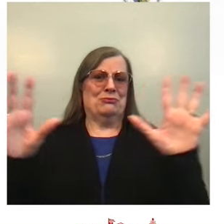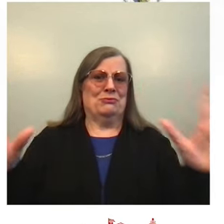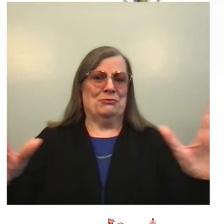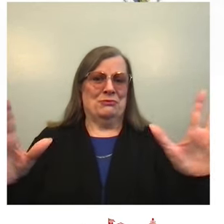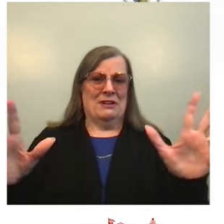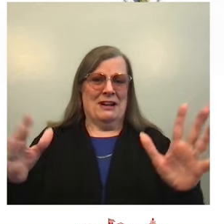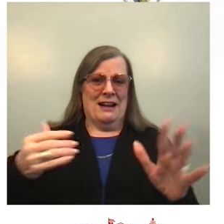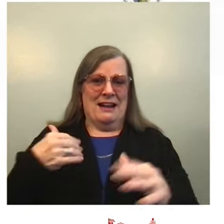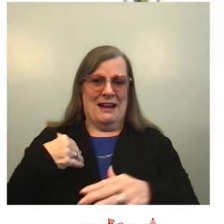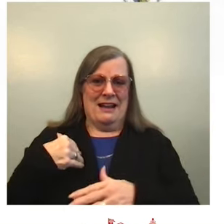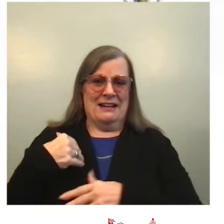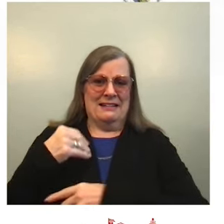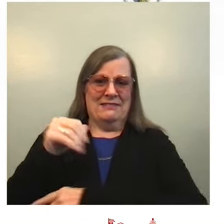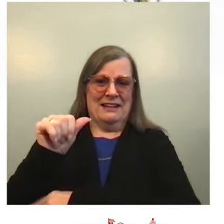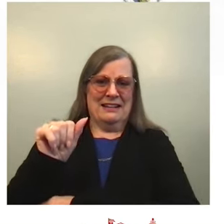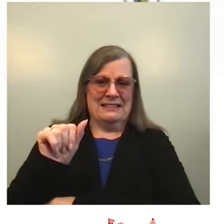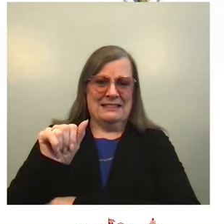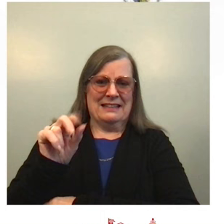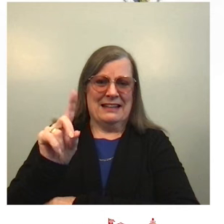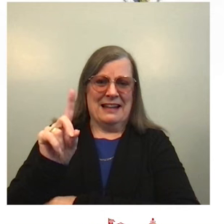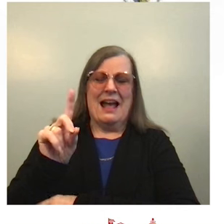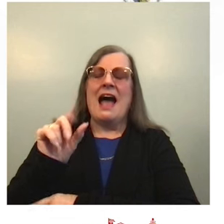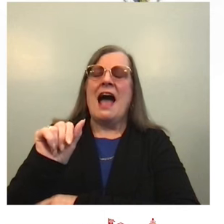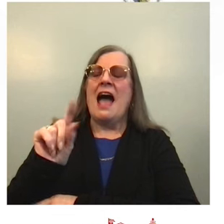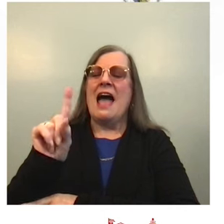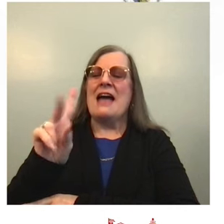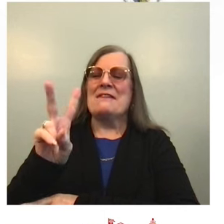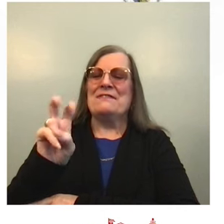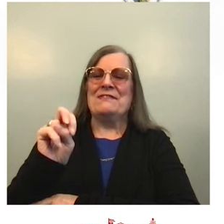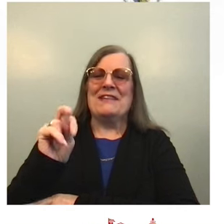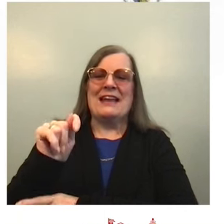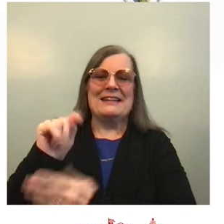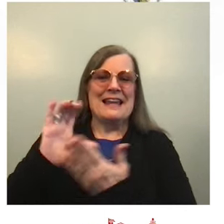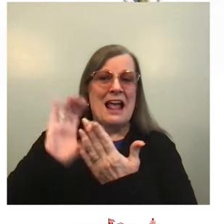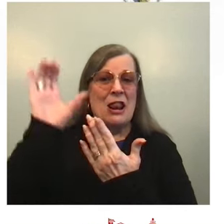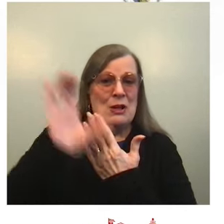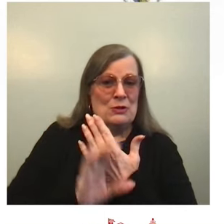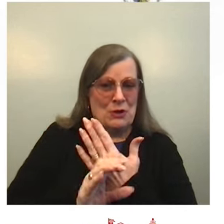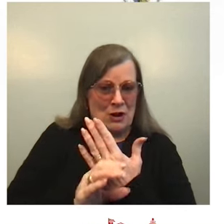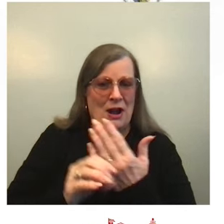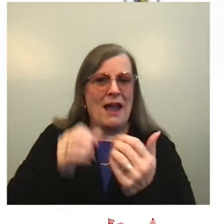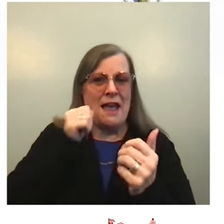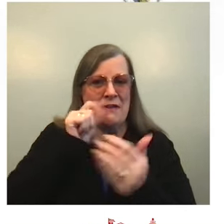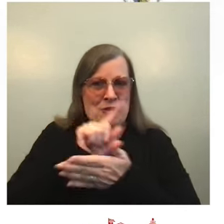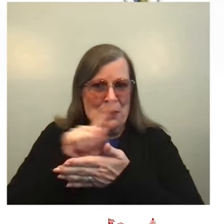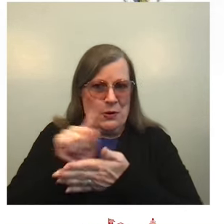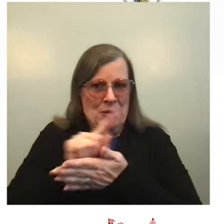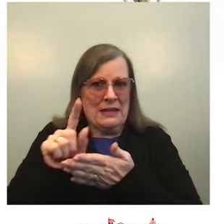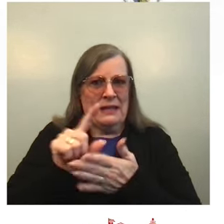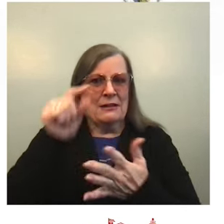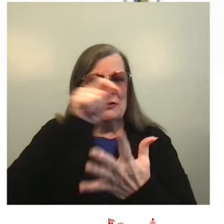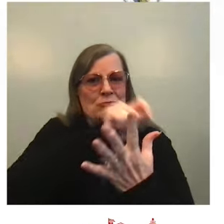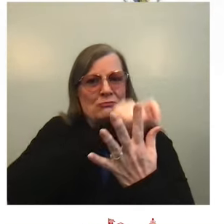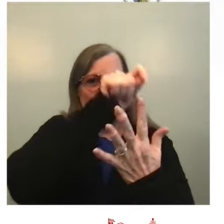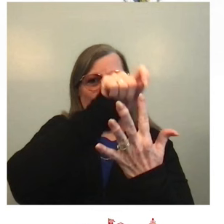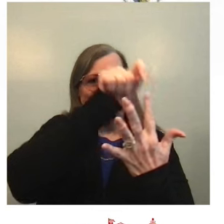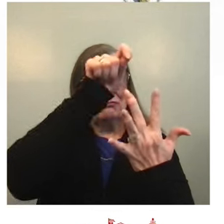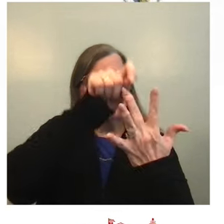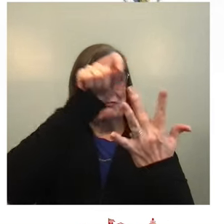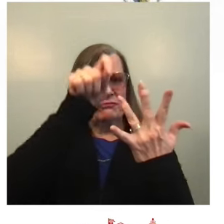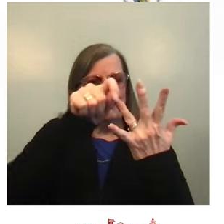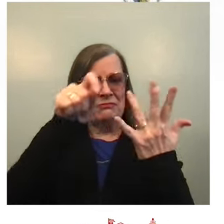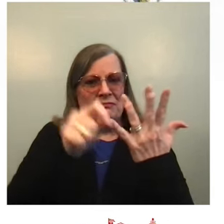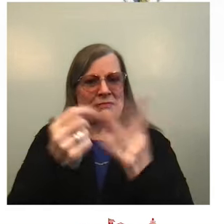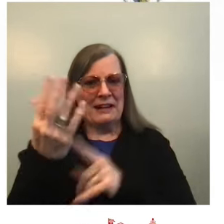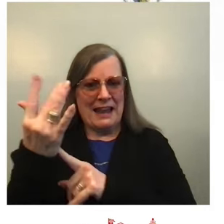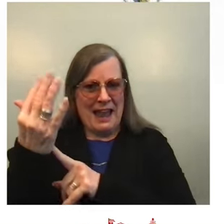the days of Christmas, and each door will reveal a surprise for children of all ages to